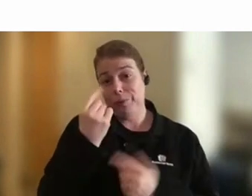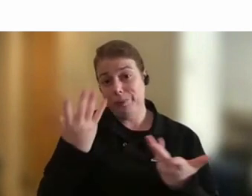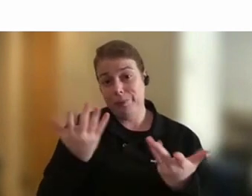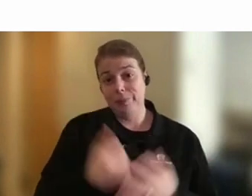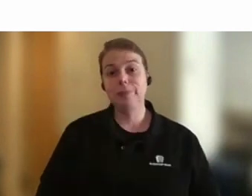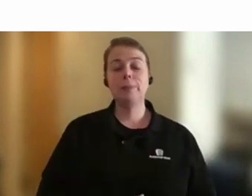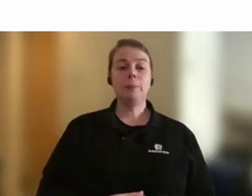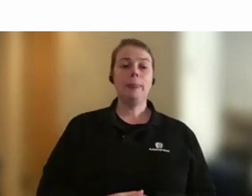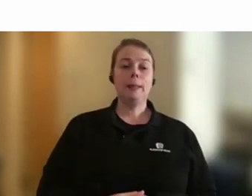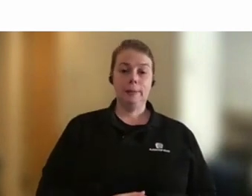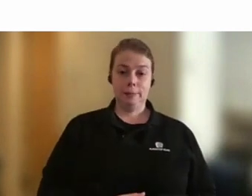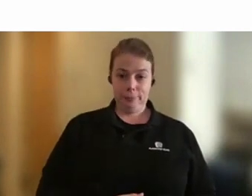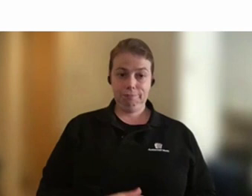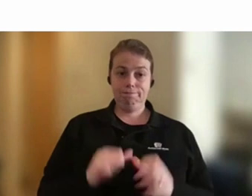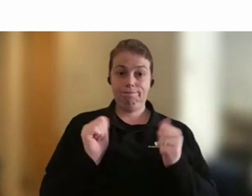Yeah, I agree.